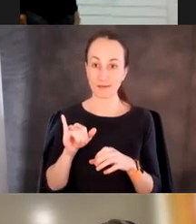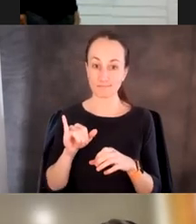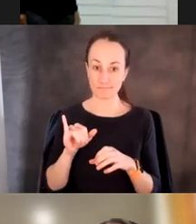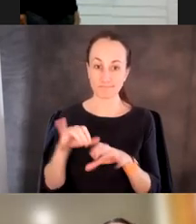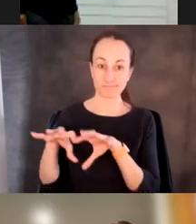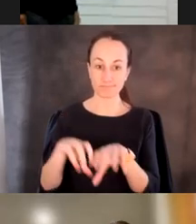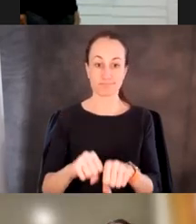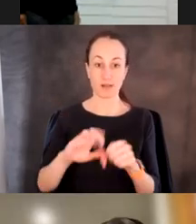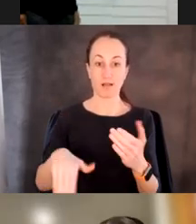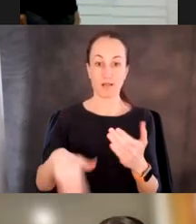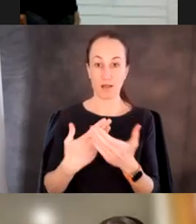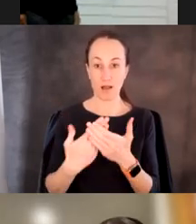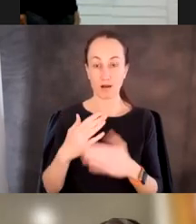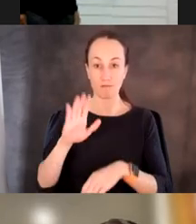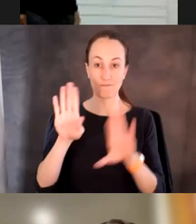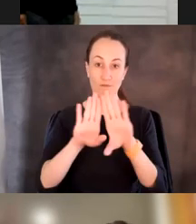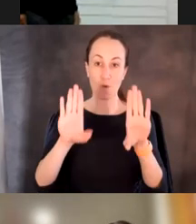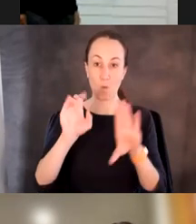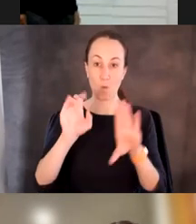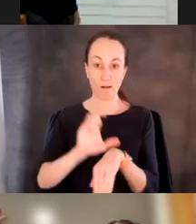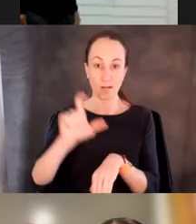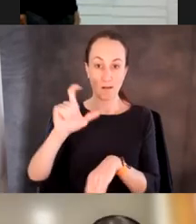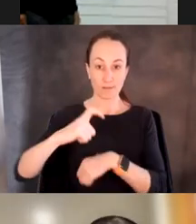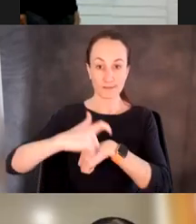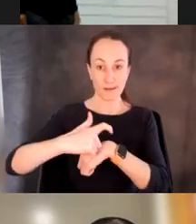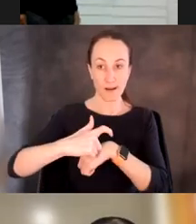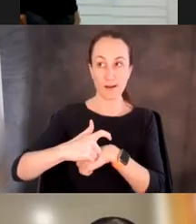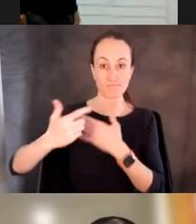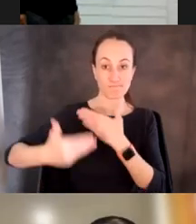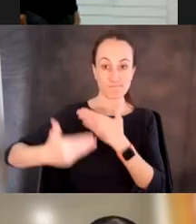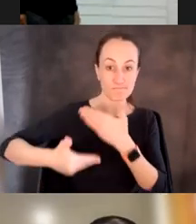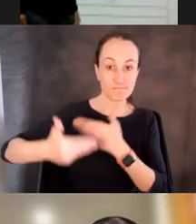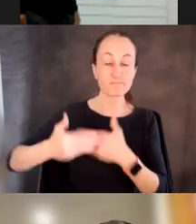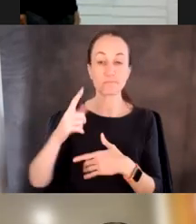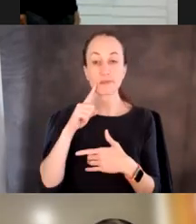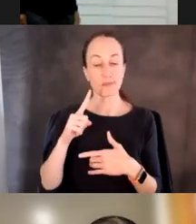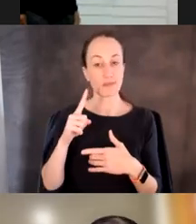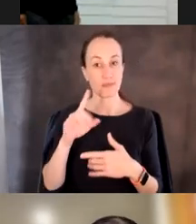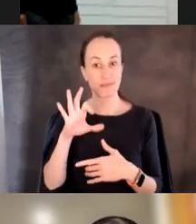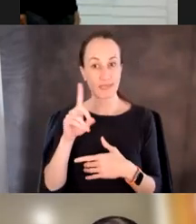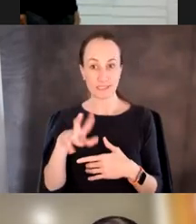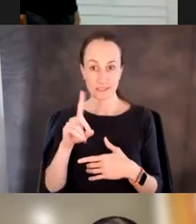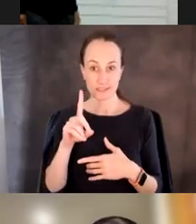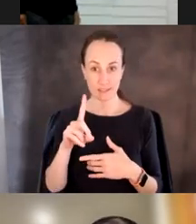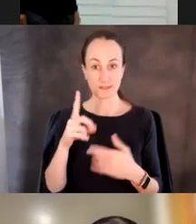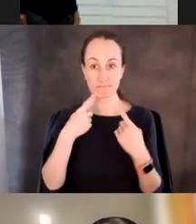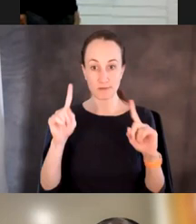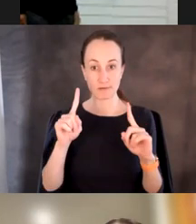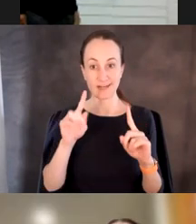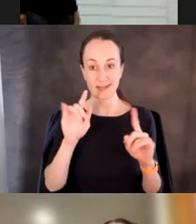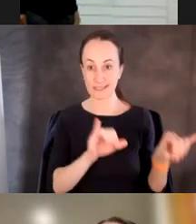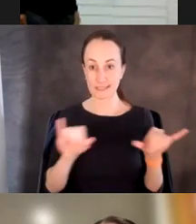clock time and that may also reach sort of these levels of, of, of length of evolutionary trajectories.